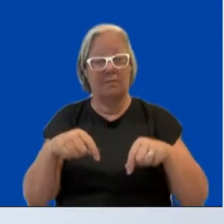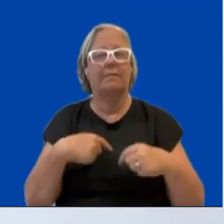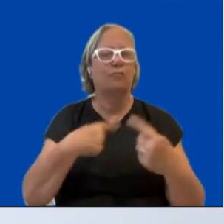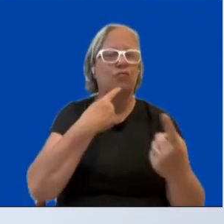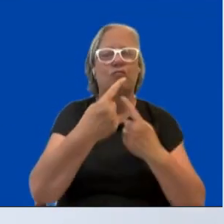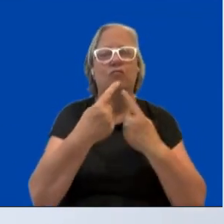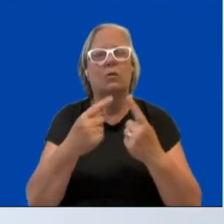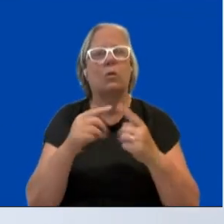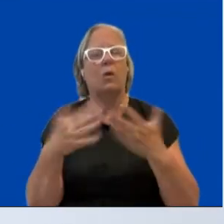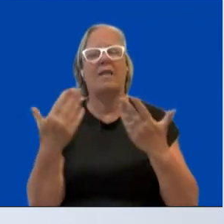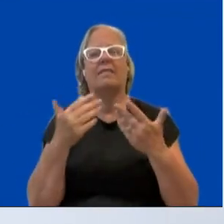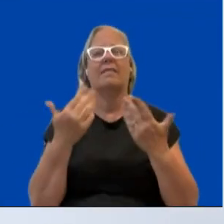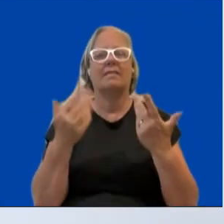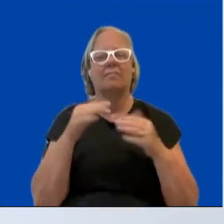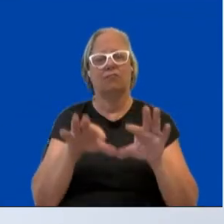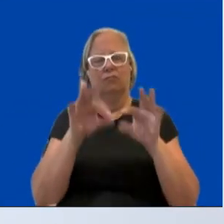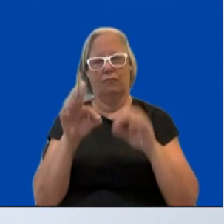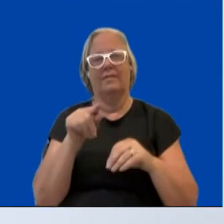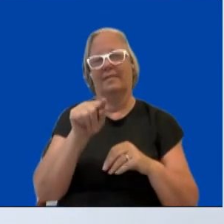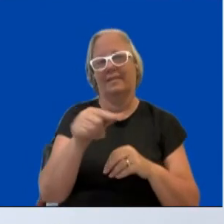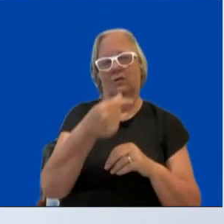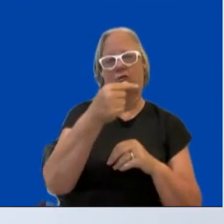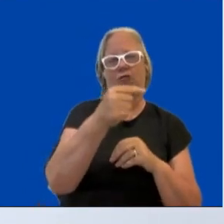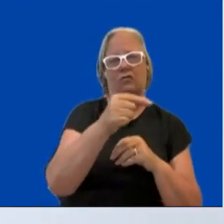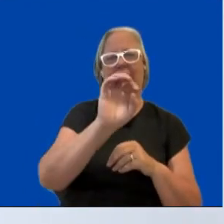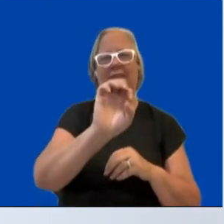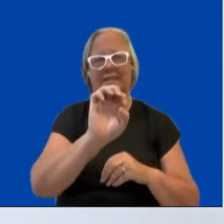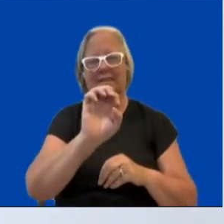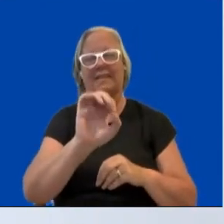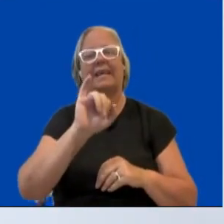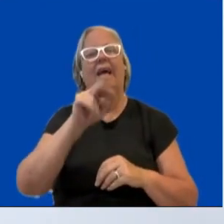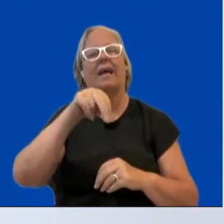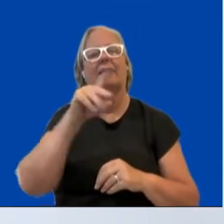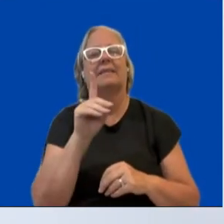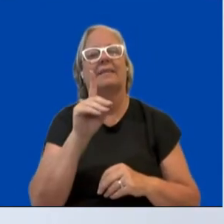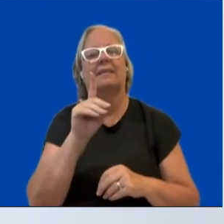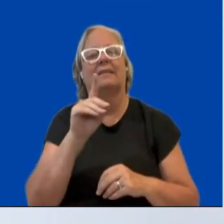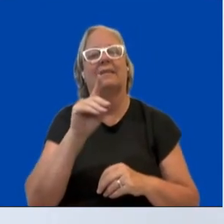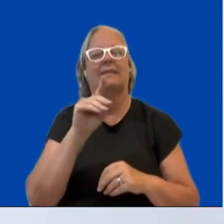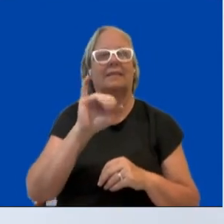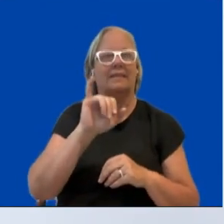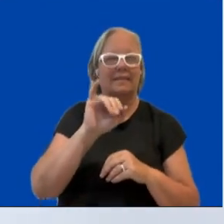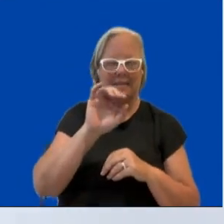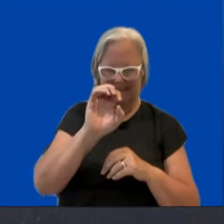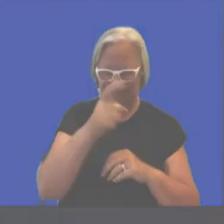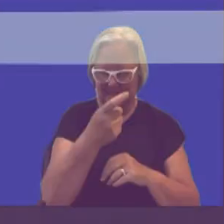the Gender Equality Index 2023 itself. But first, let's watch a short video together about the index.